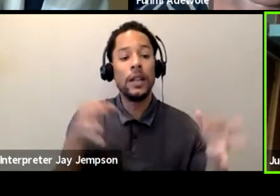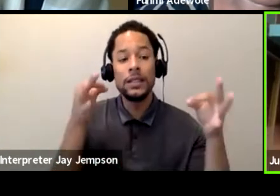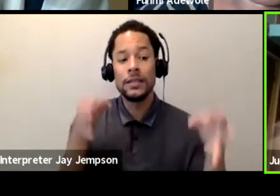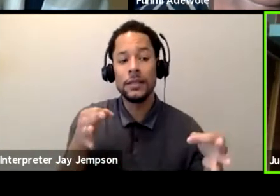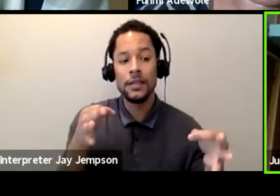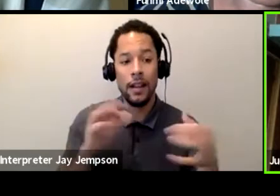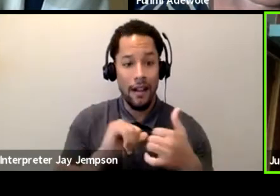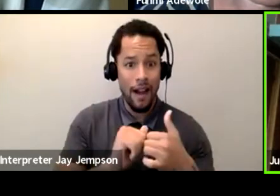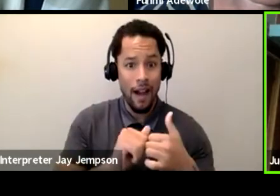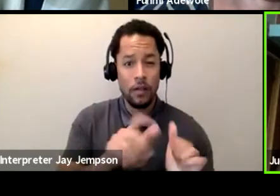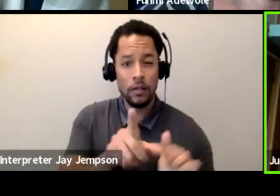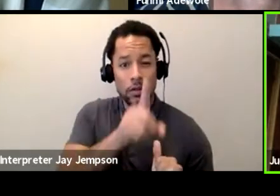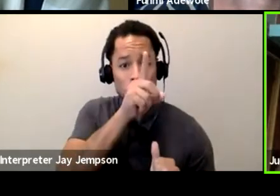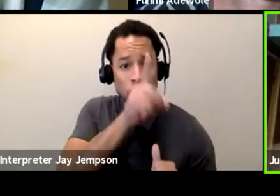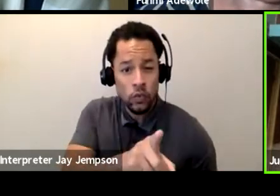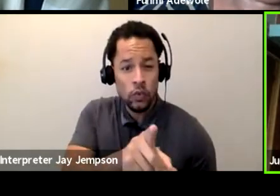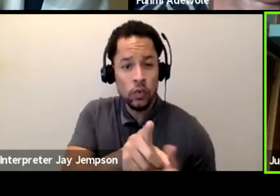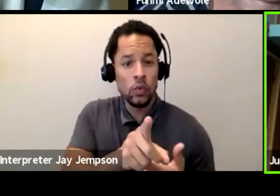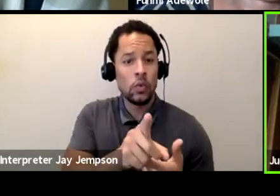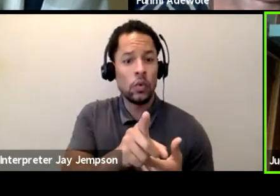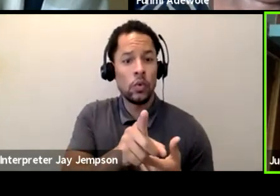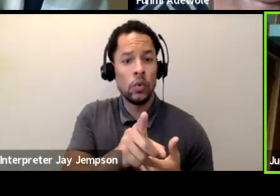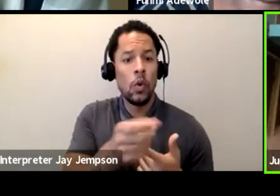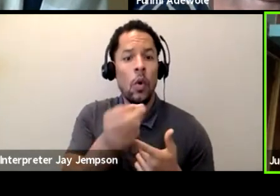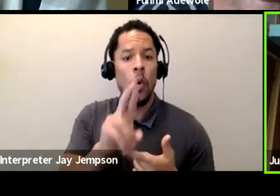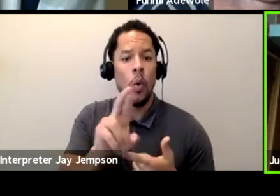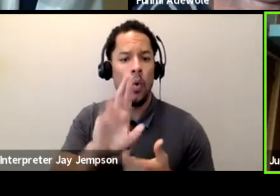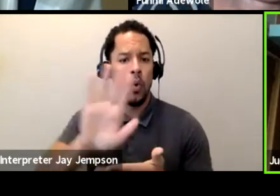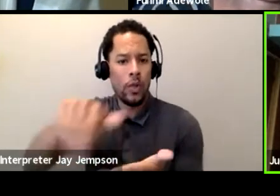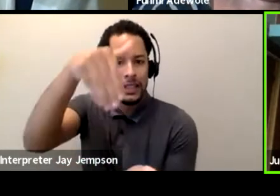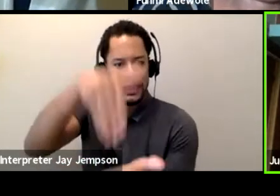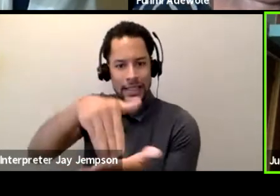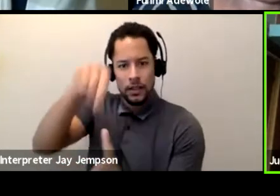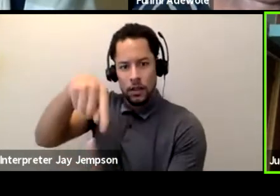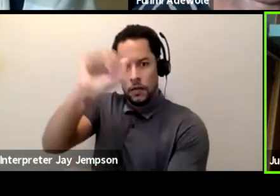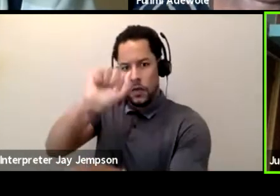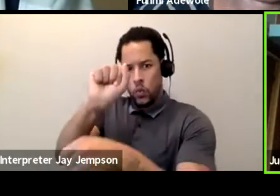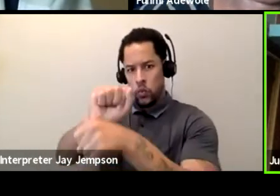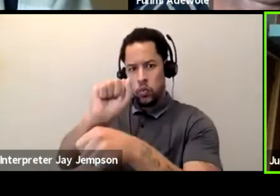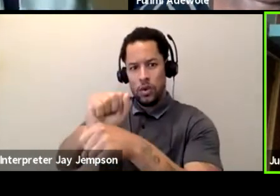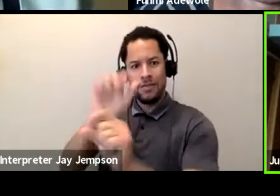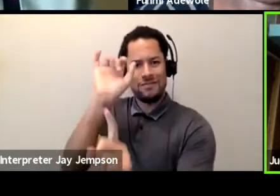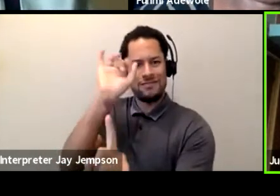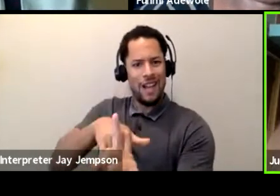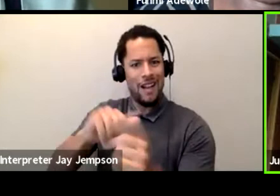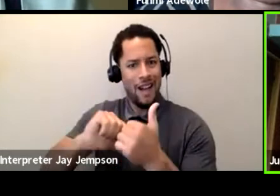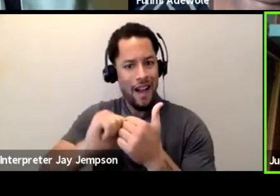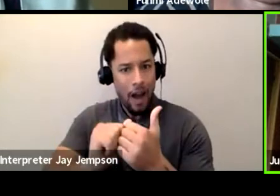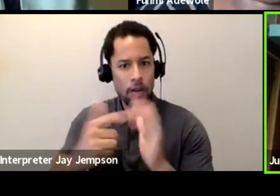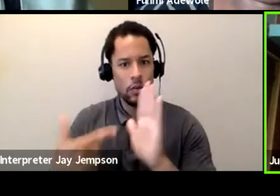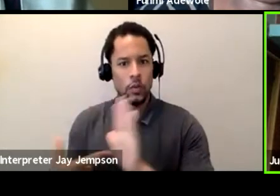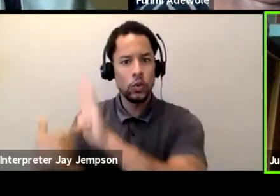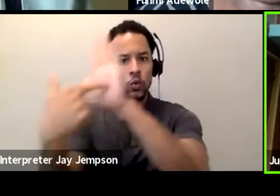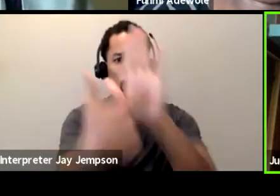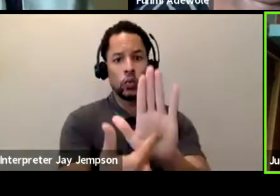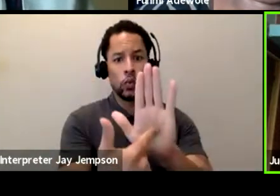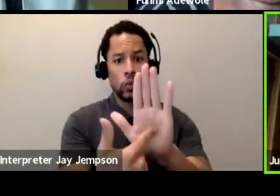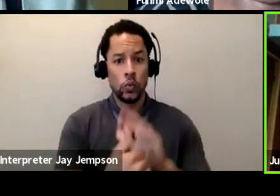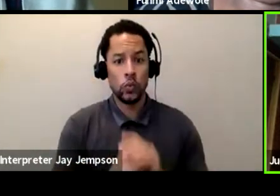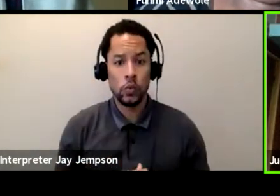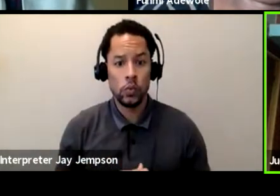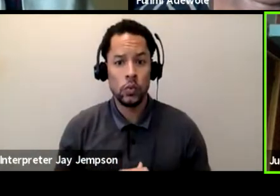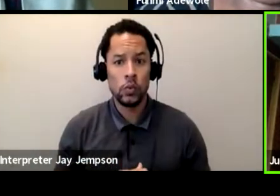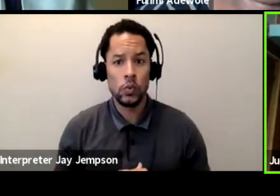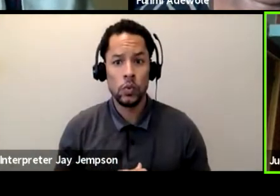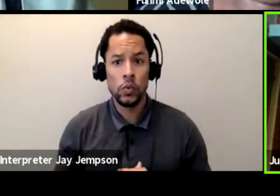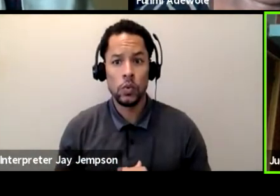concern or the central dramatic question of this work, how can we present it? And in trying to